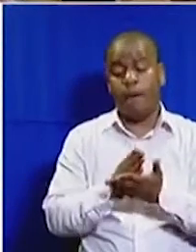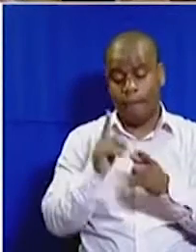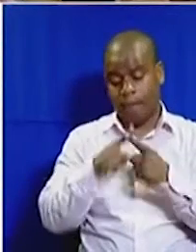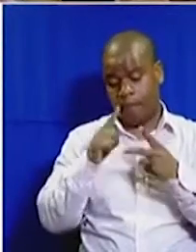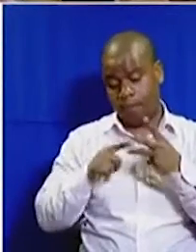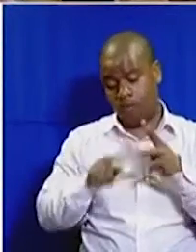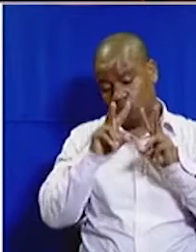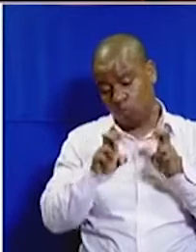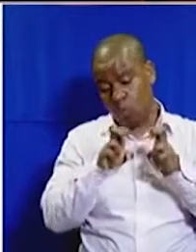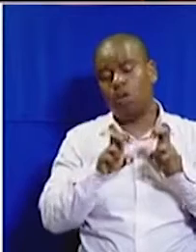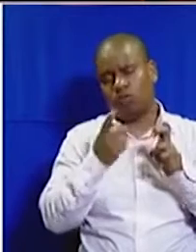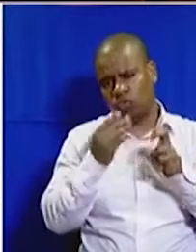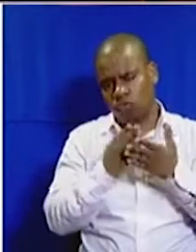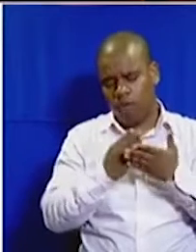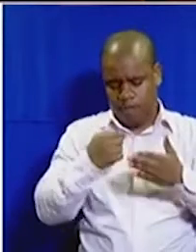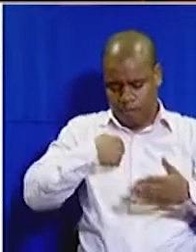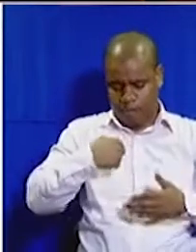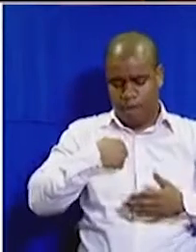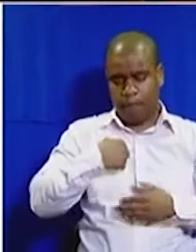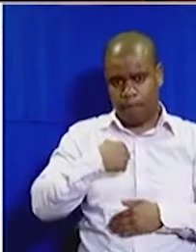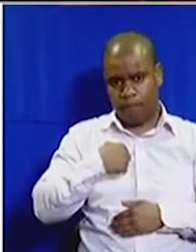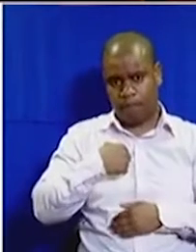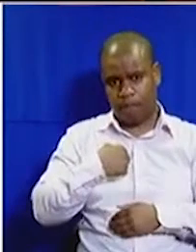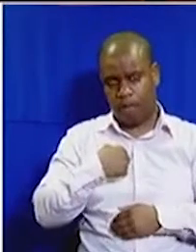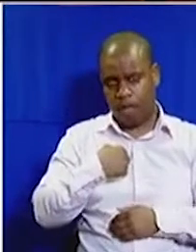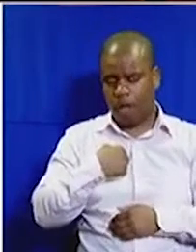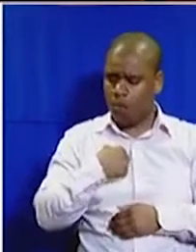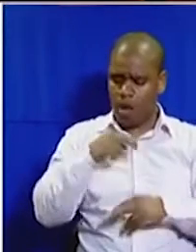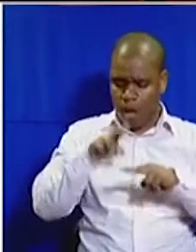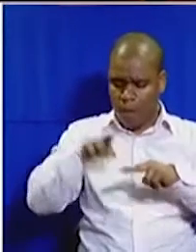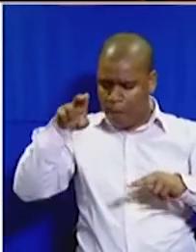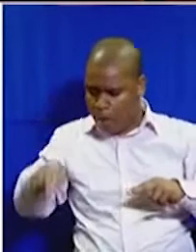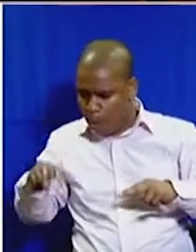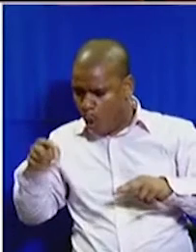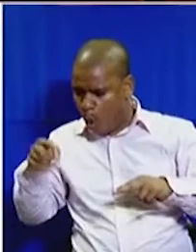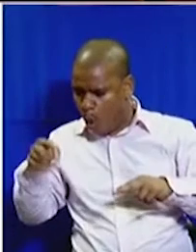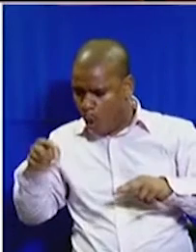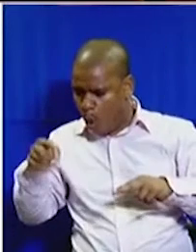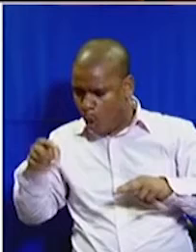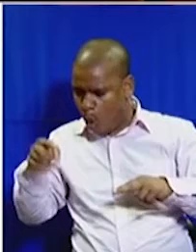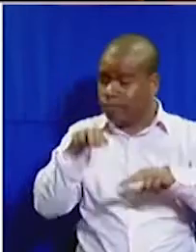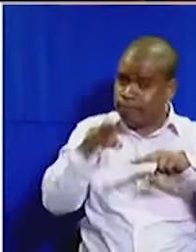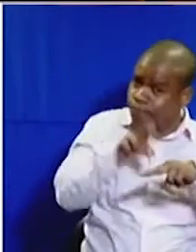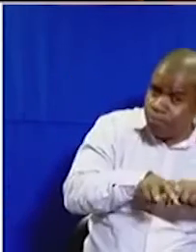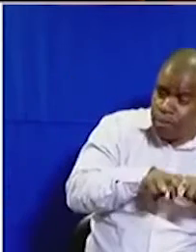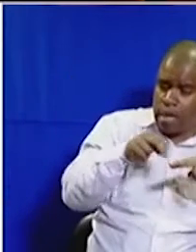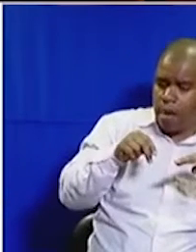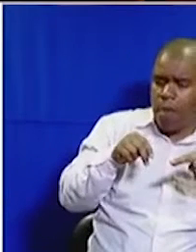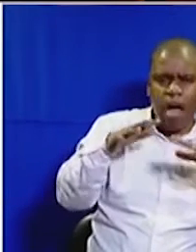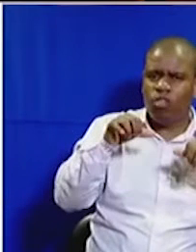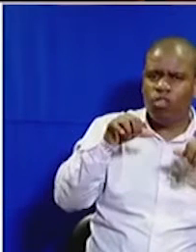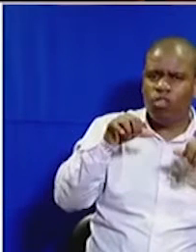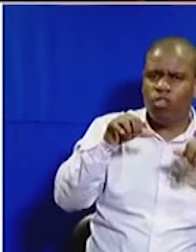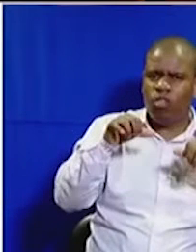matter of recusal, of non-recusal, must not delay the House, let us indeed